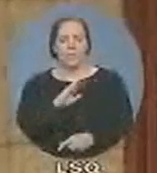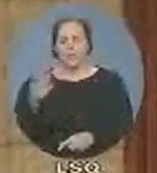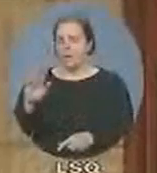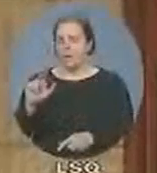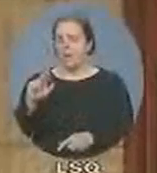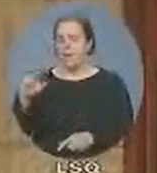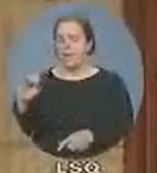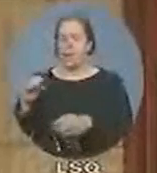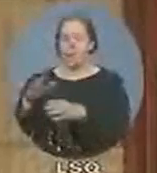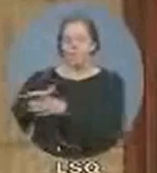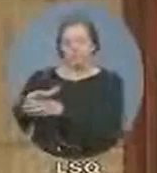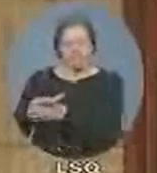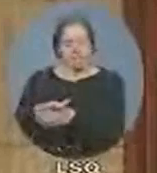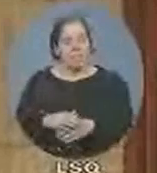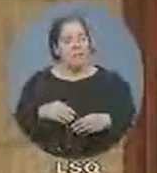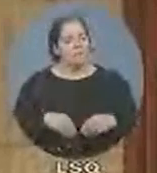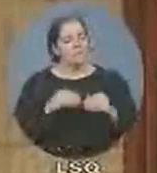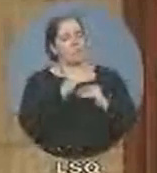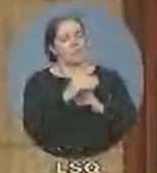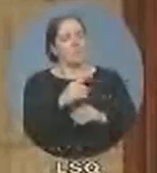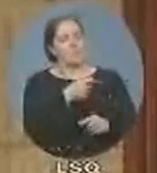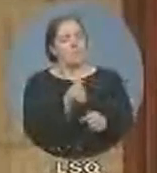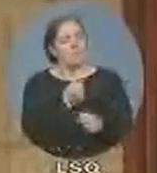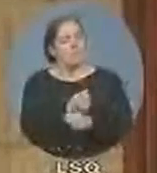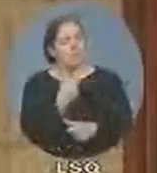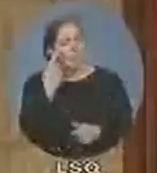step in and immediately address this horrific double standard in public safety.